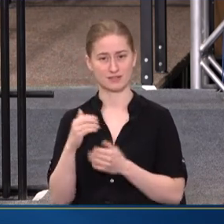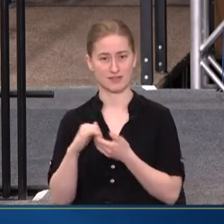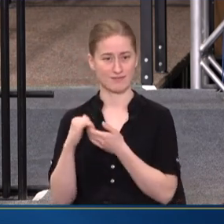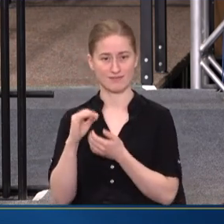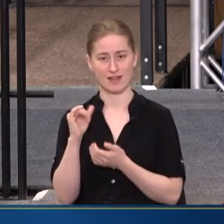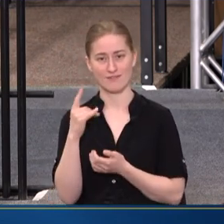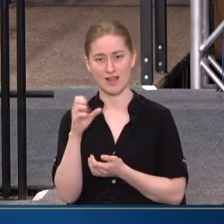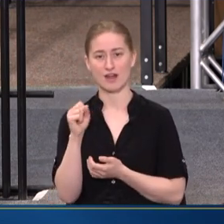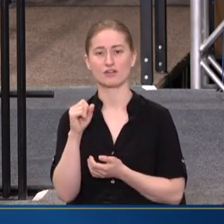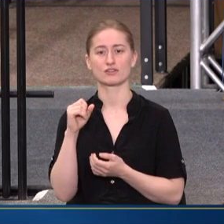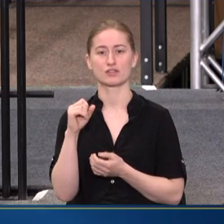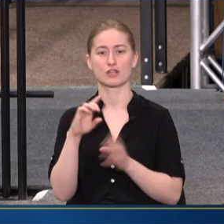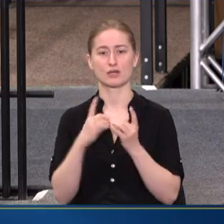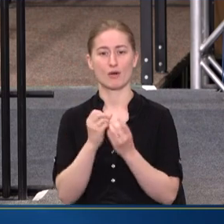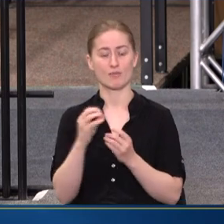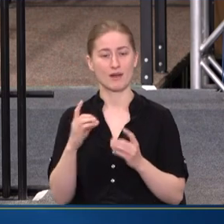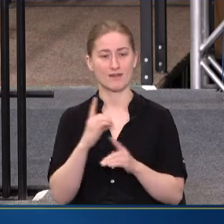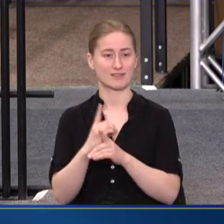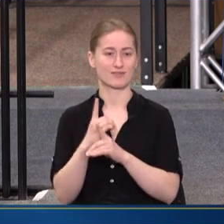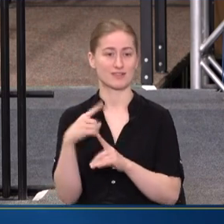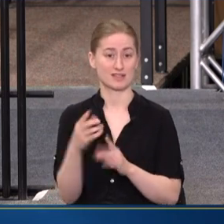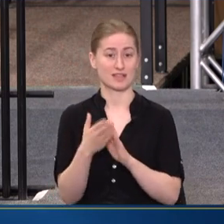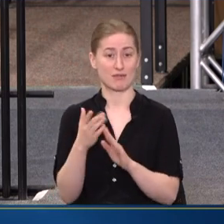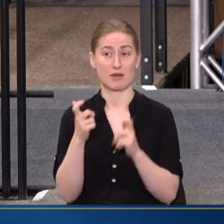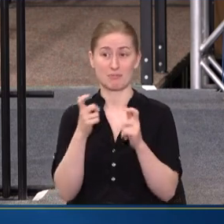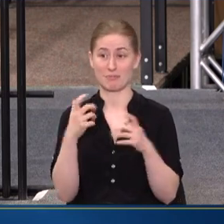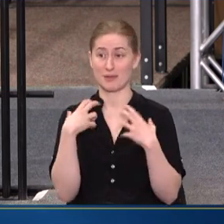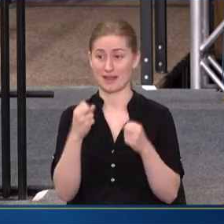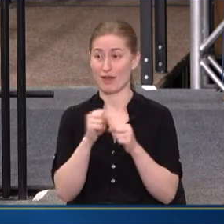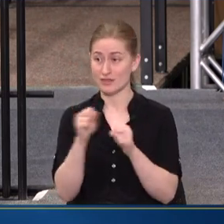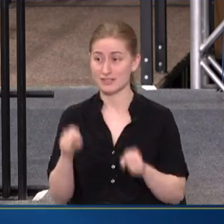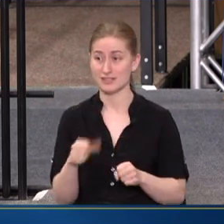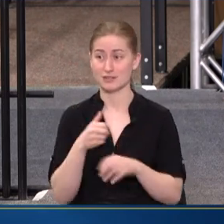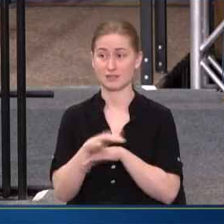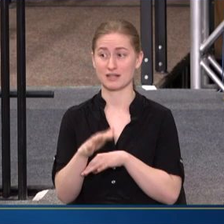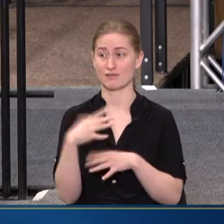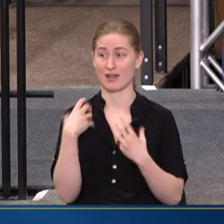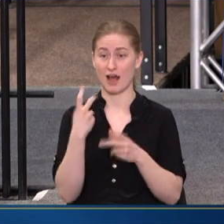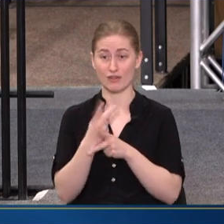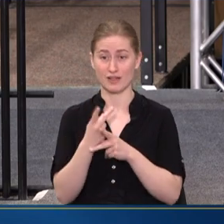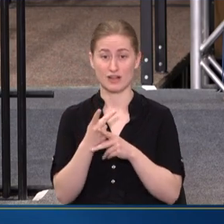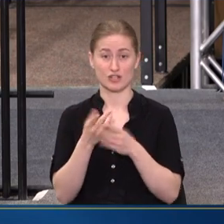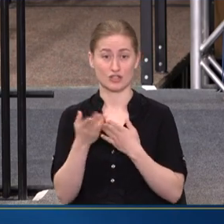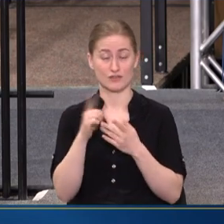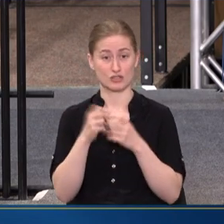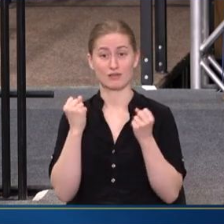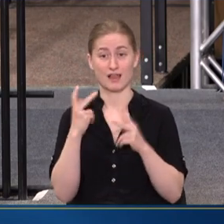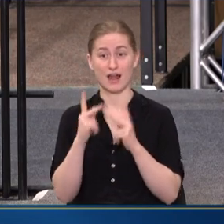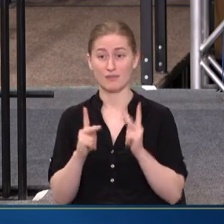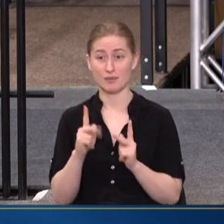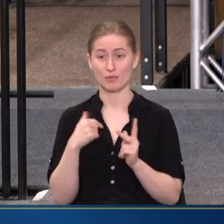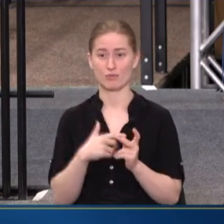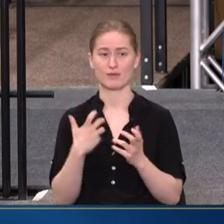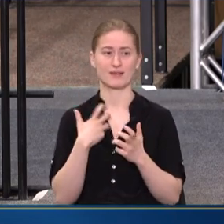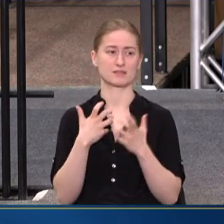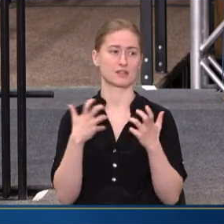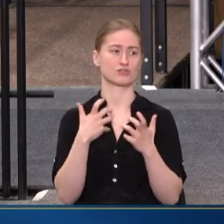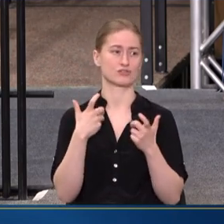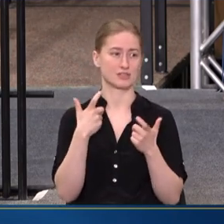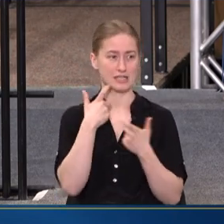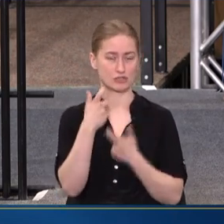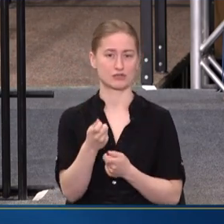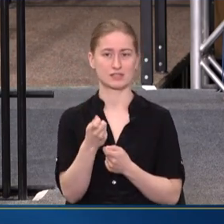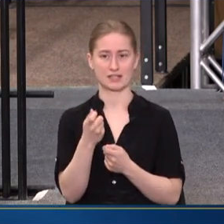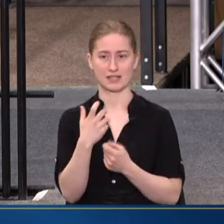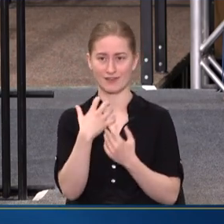OF DEFENSE, THEY RUN BIG HEALTH SYSTEMS. THEY DELIVER HEALTH CARE SERVICES TO A LOT OF PEOPLE. AND WE HAVE BEEN HAVING SUCH INTERESTING AND